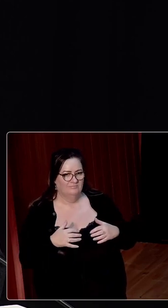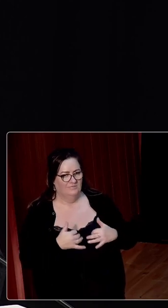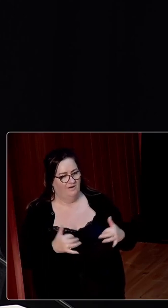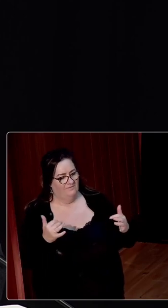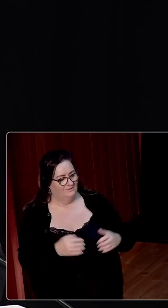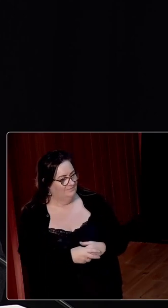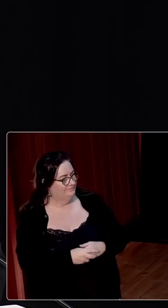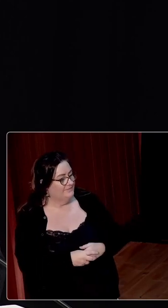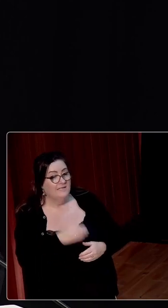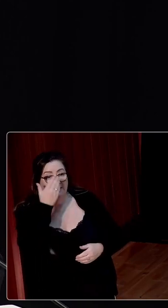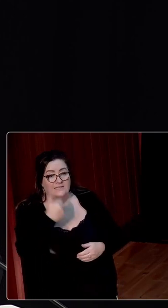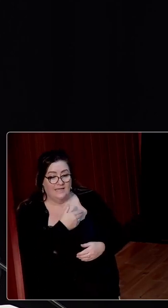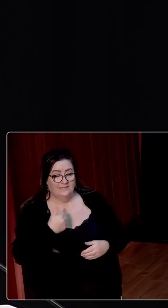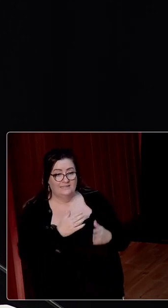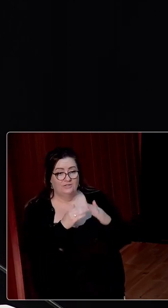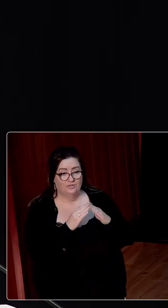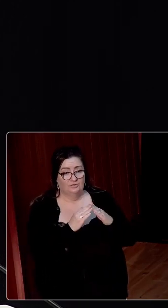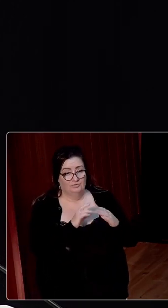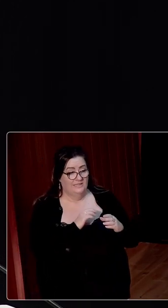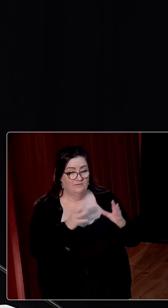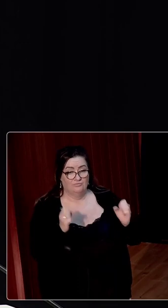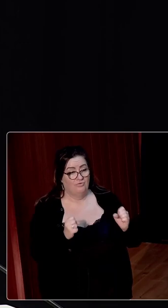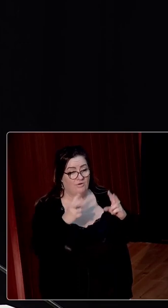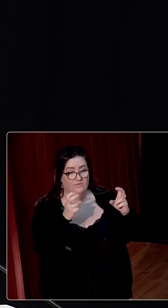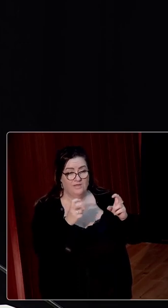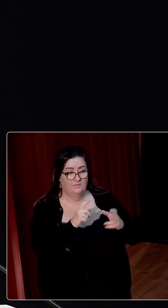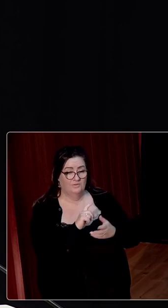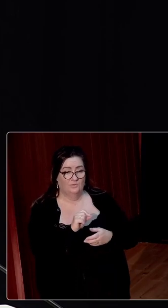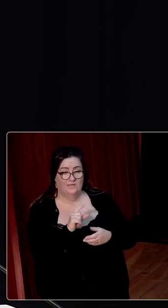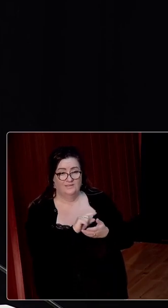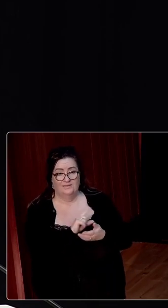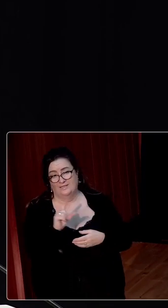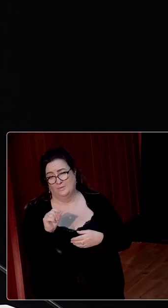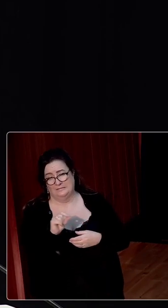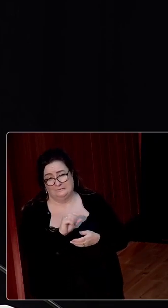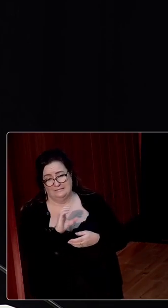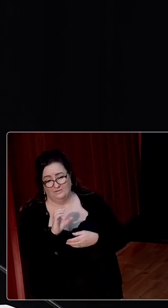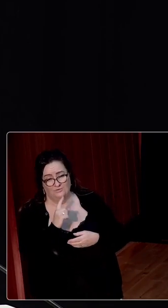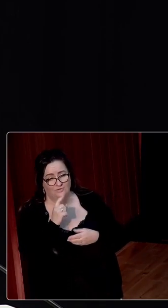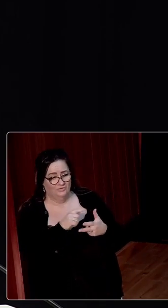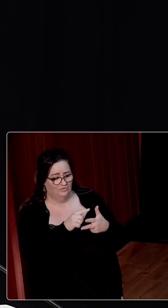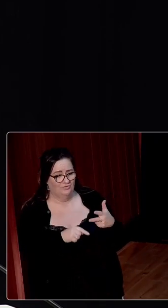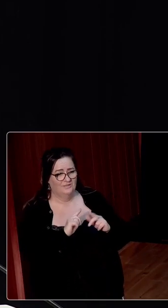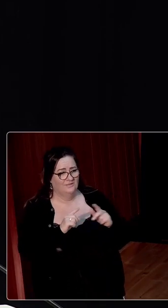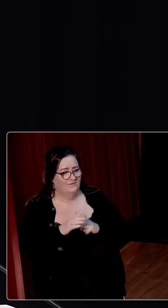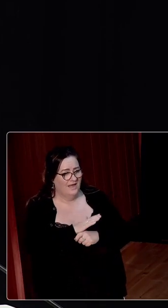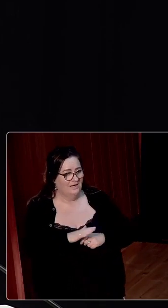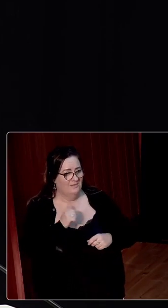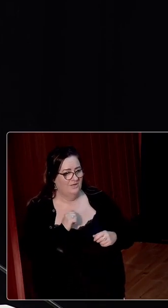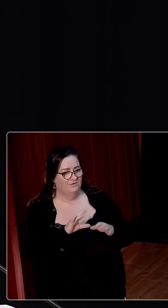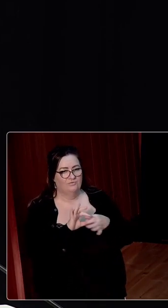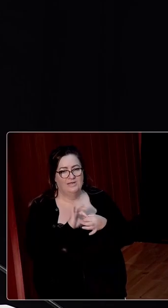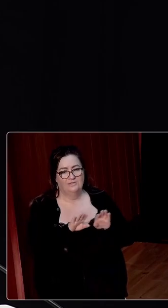of the Catholic Church is a central theme of 20th century Irish history. Three broad phases can be discerned in the Church's